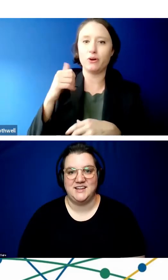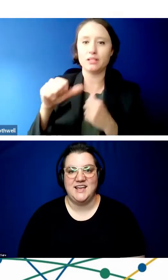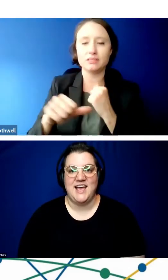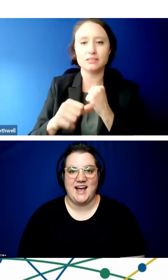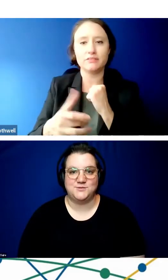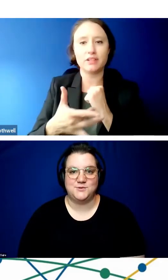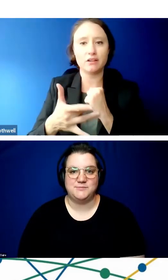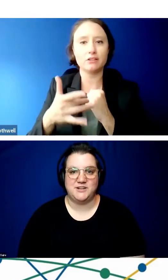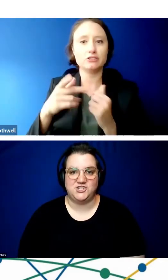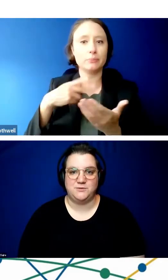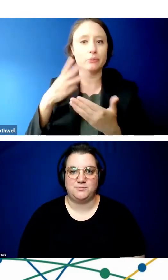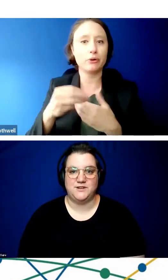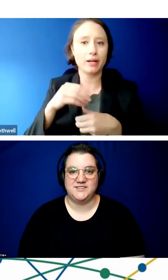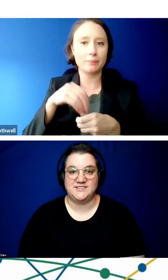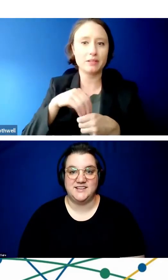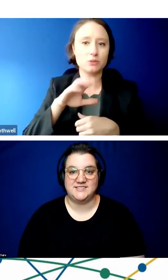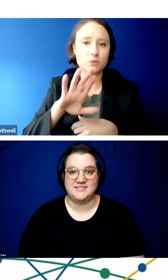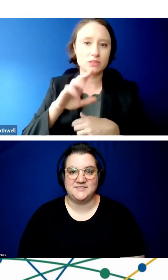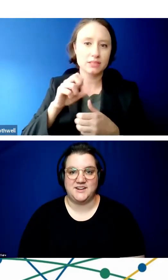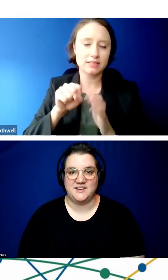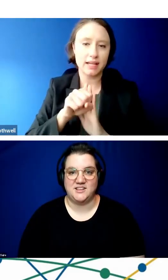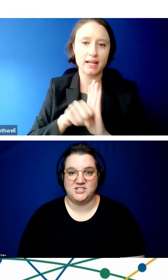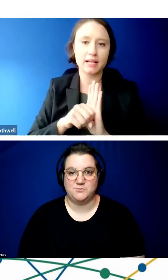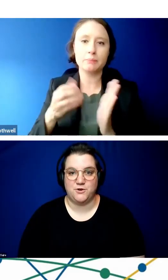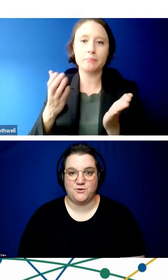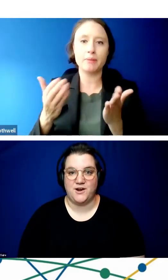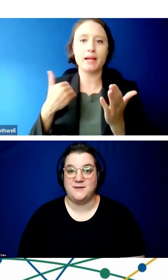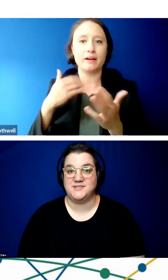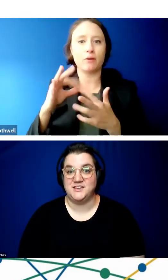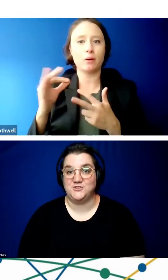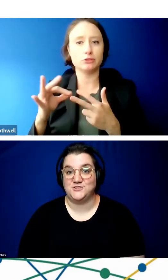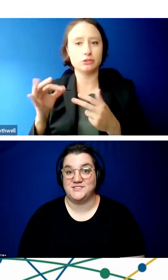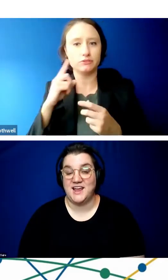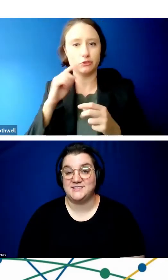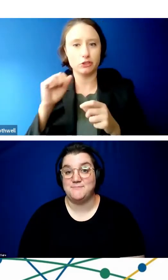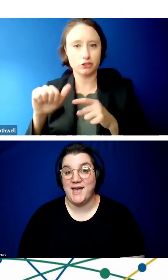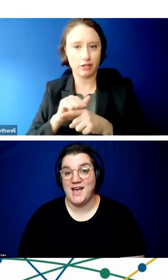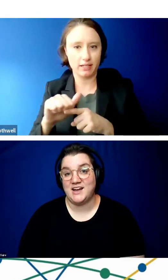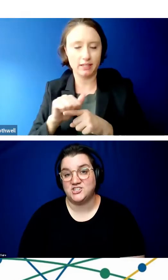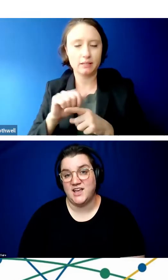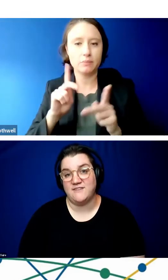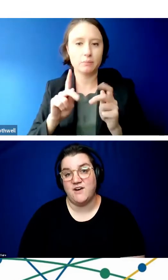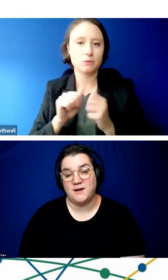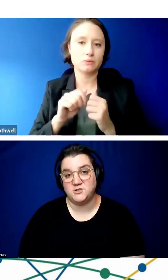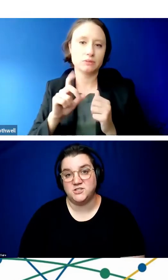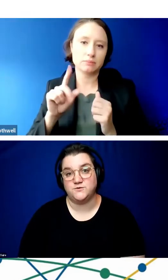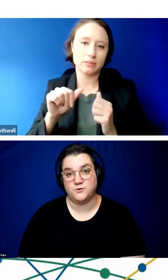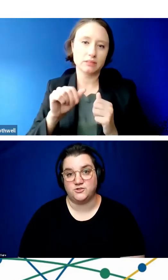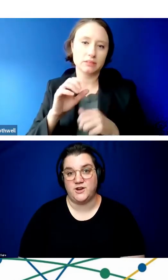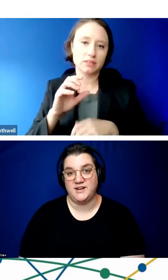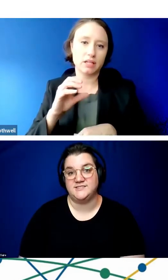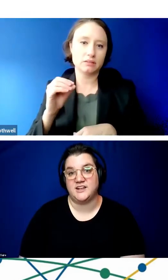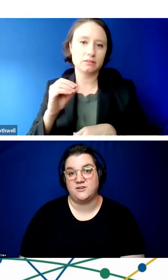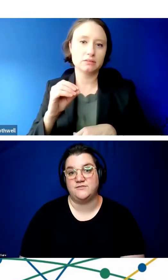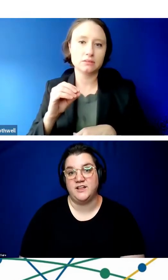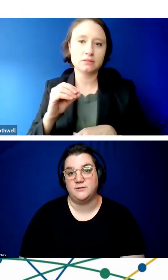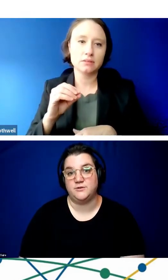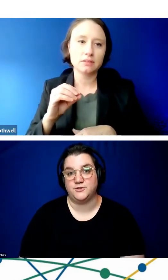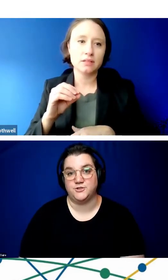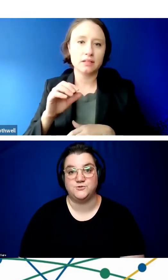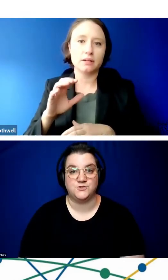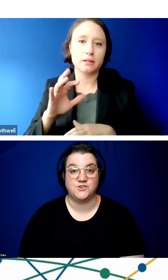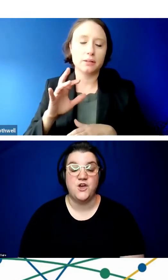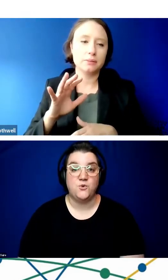visit. As was mentioned previously, assistive technology programs in your states may actually have options for trainings that are